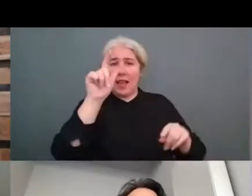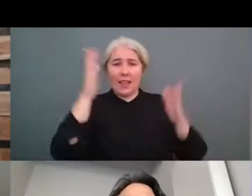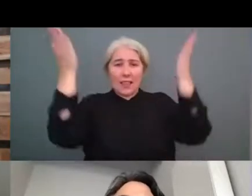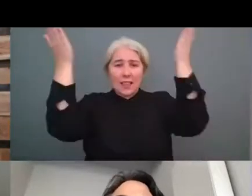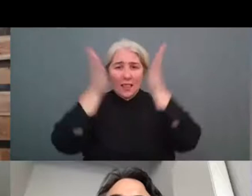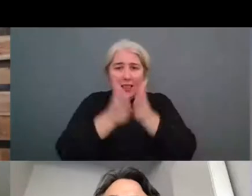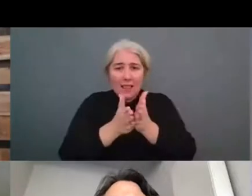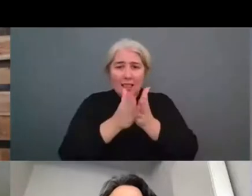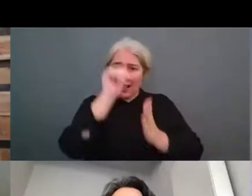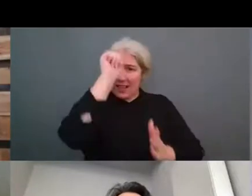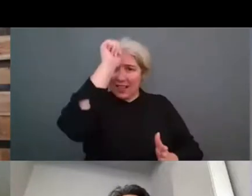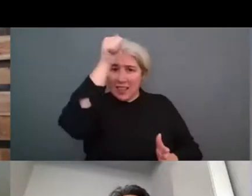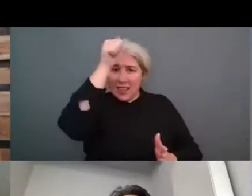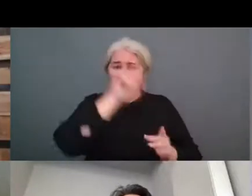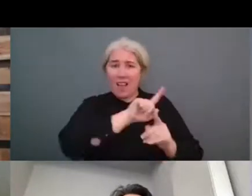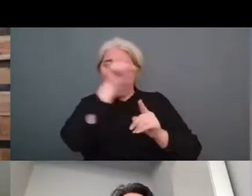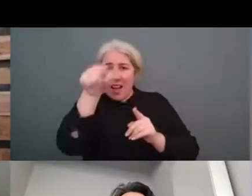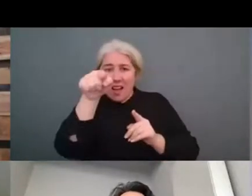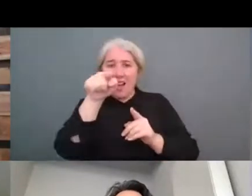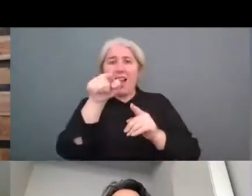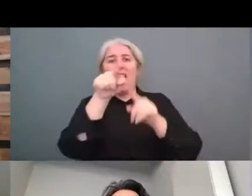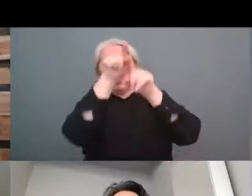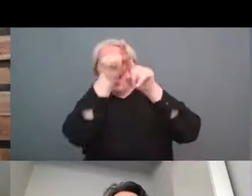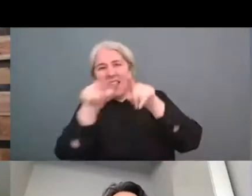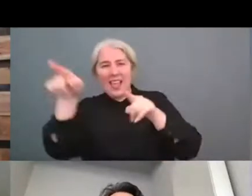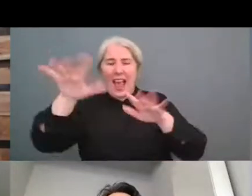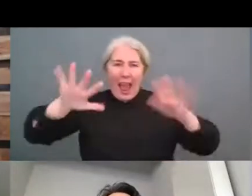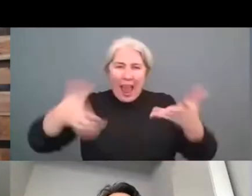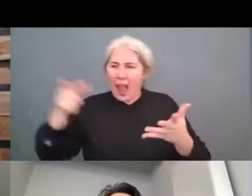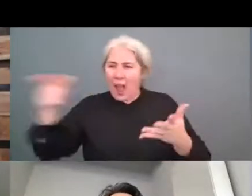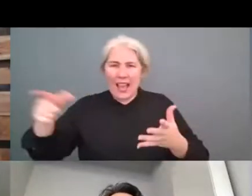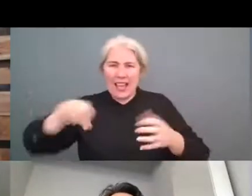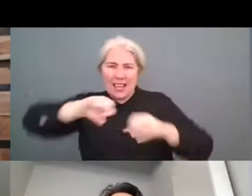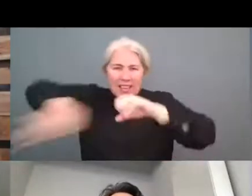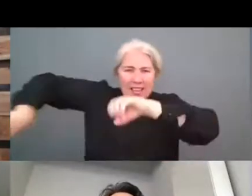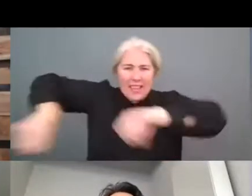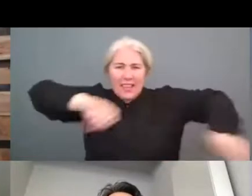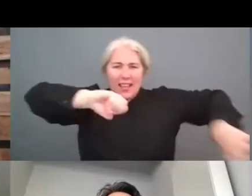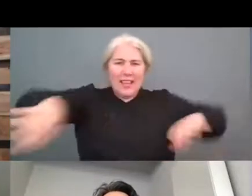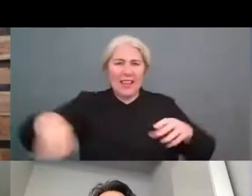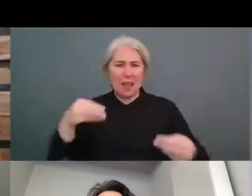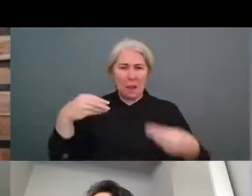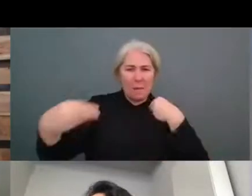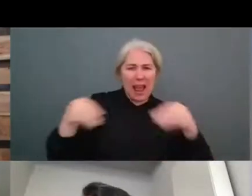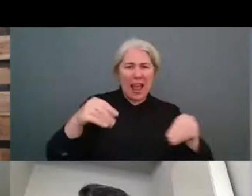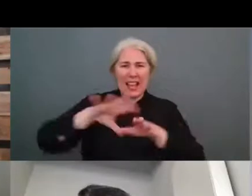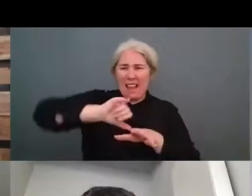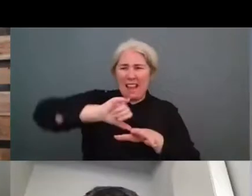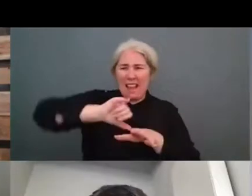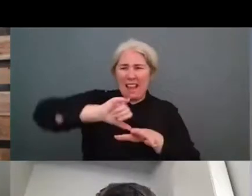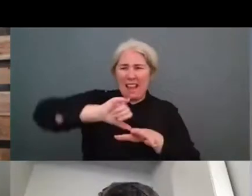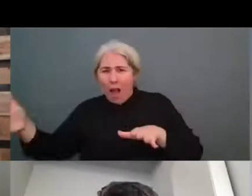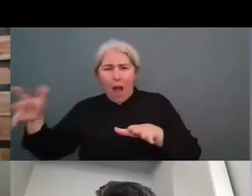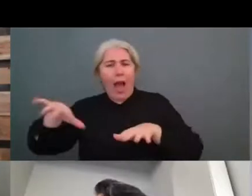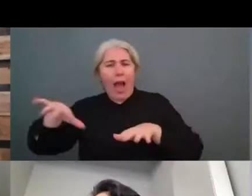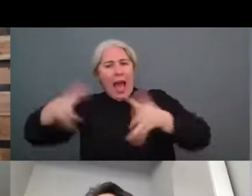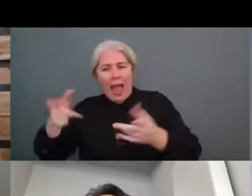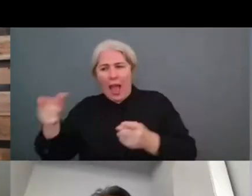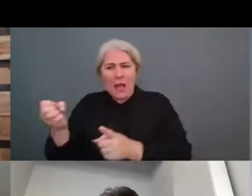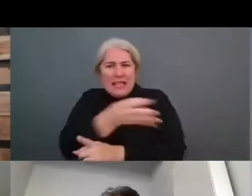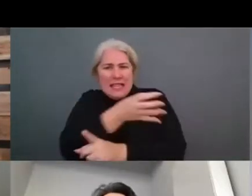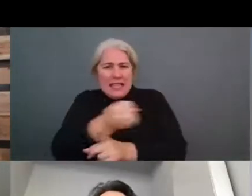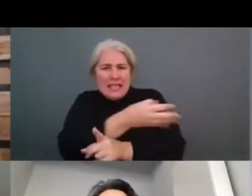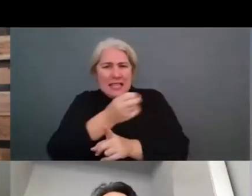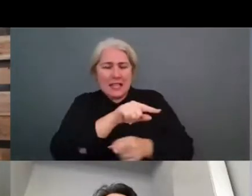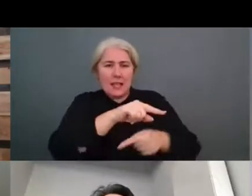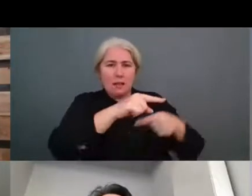the the informal sector of waste collection and it was really striking to see that everywhere there was solutions so when i came